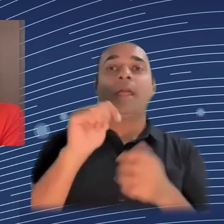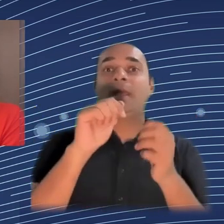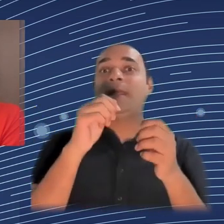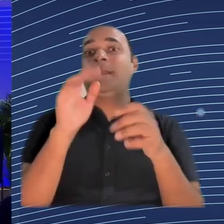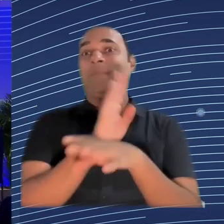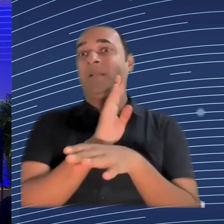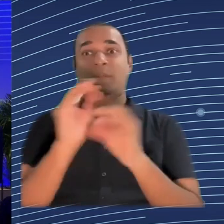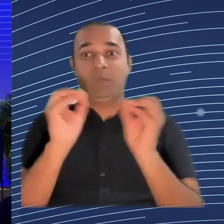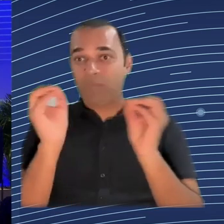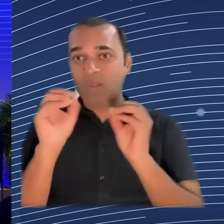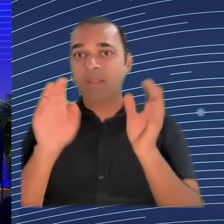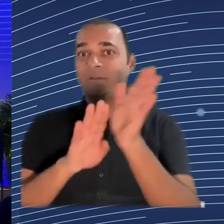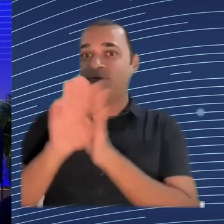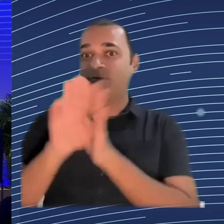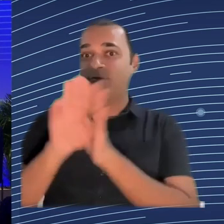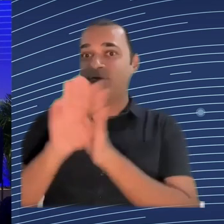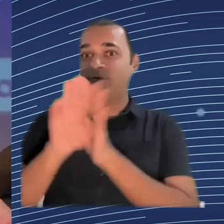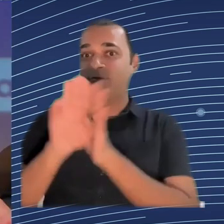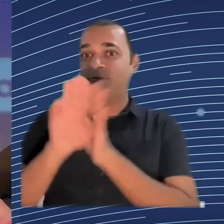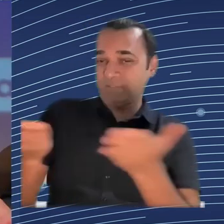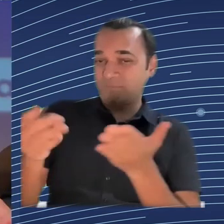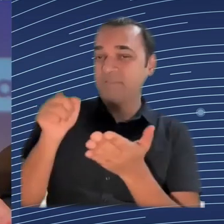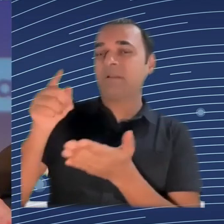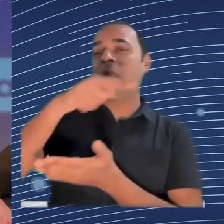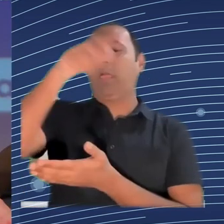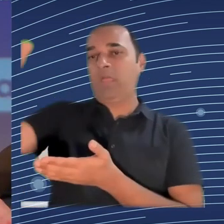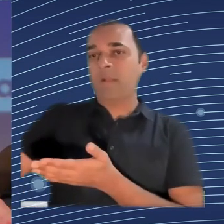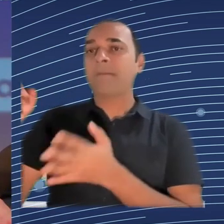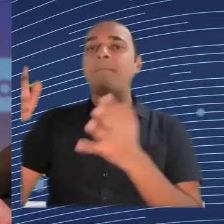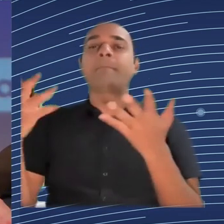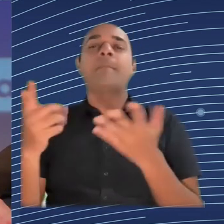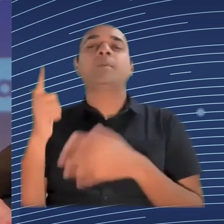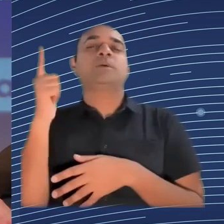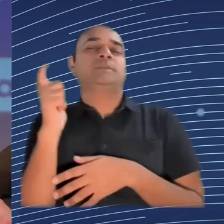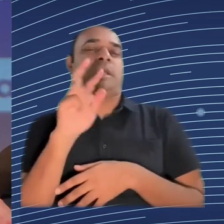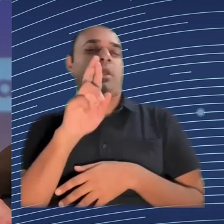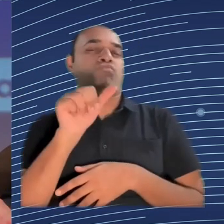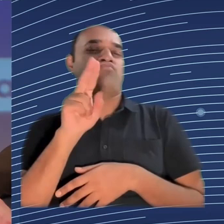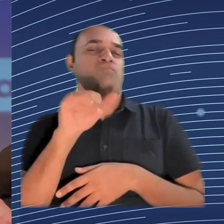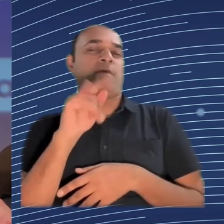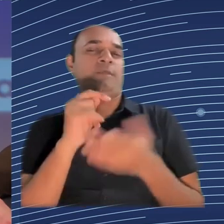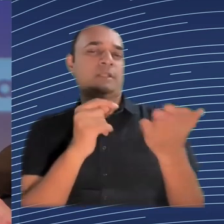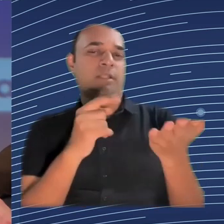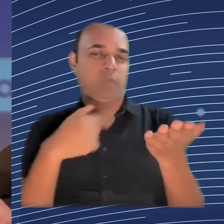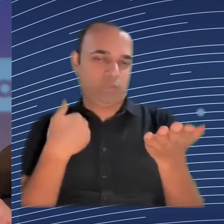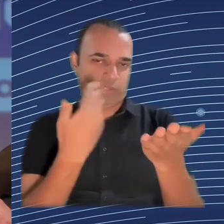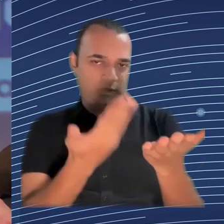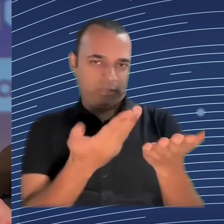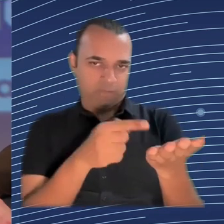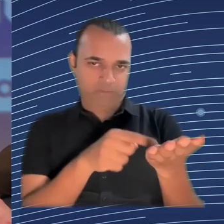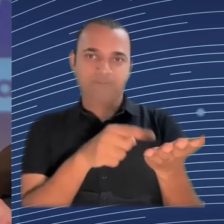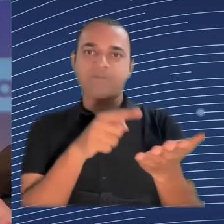and that's it, and they bought it. It's already, it's been designed. And I think that is the sense that your hands are tied. But